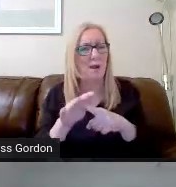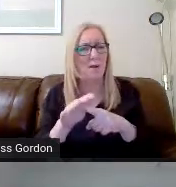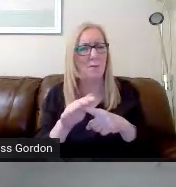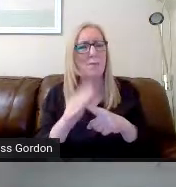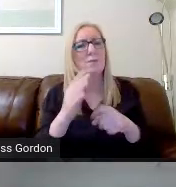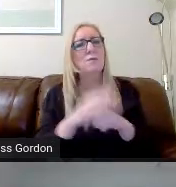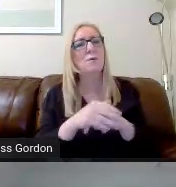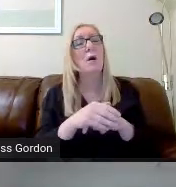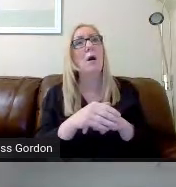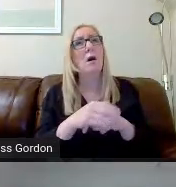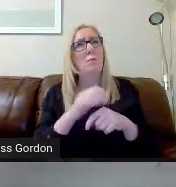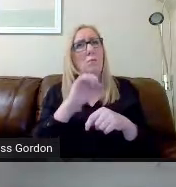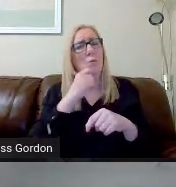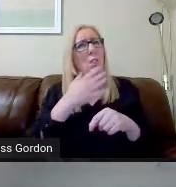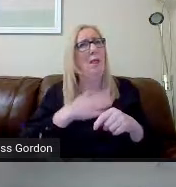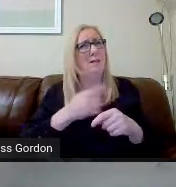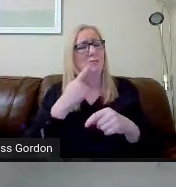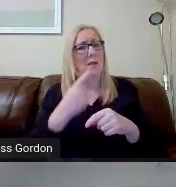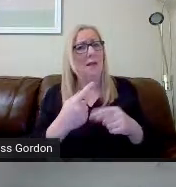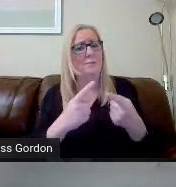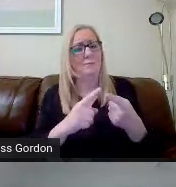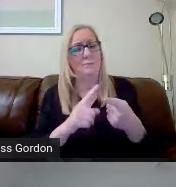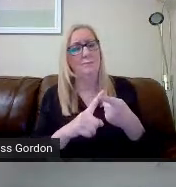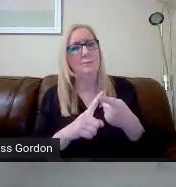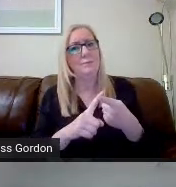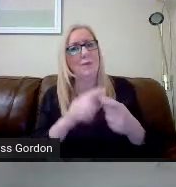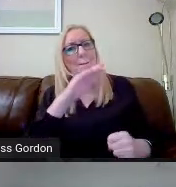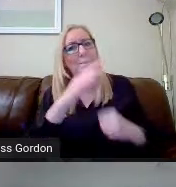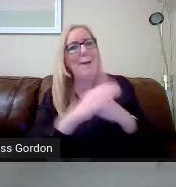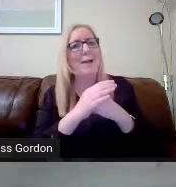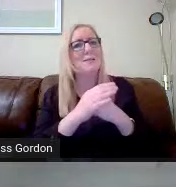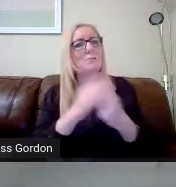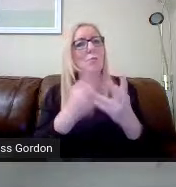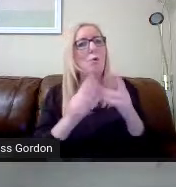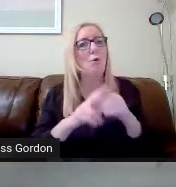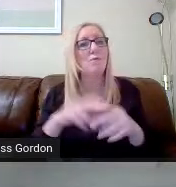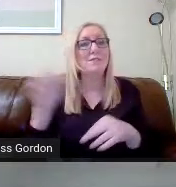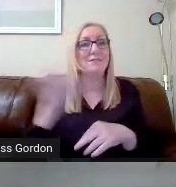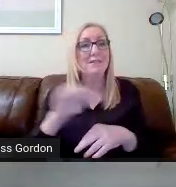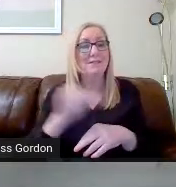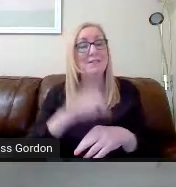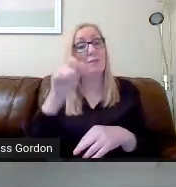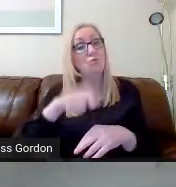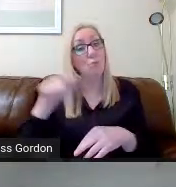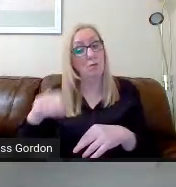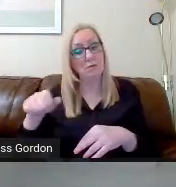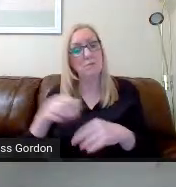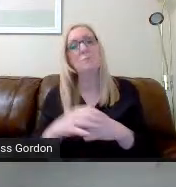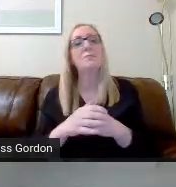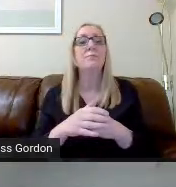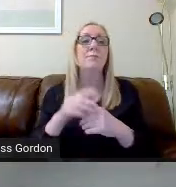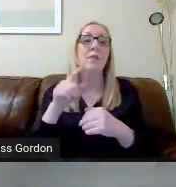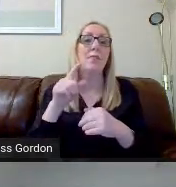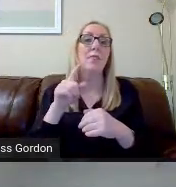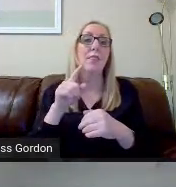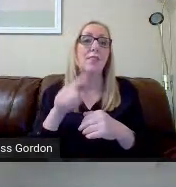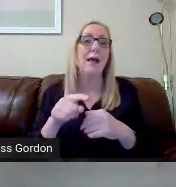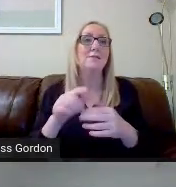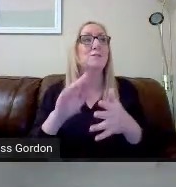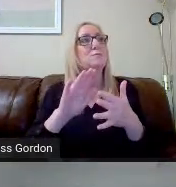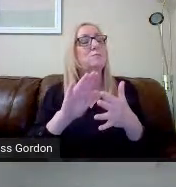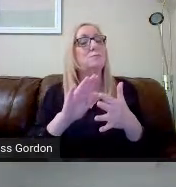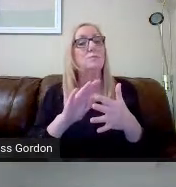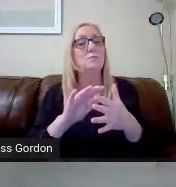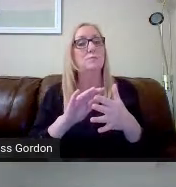One that I've mentioned earlier is that there's a maximum number of 16 pupils, and that's down to the procedures